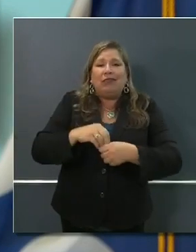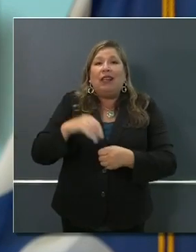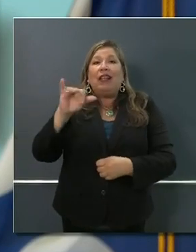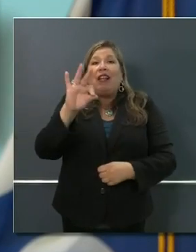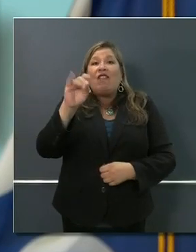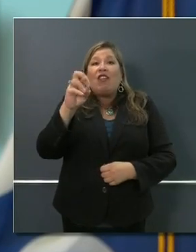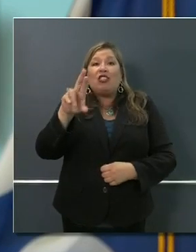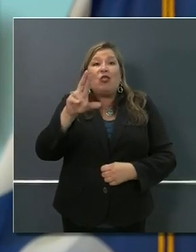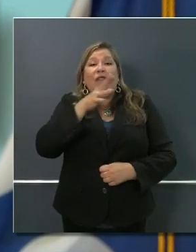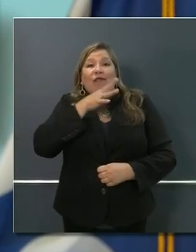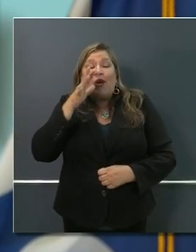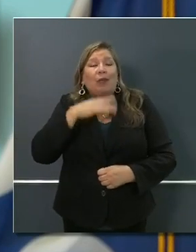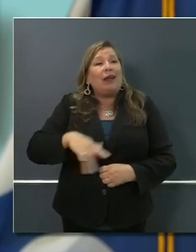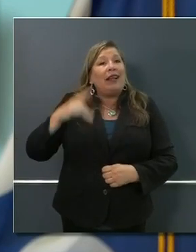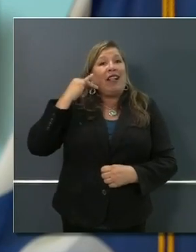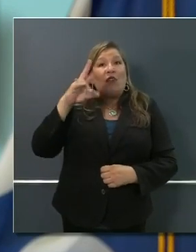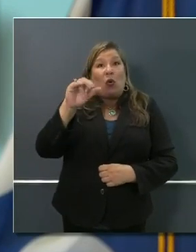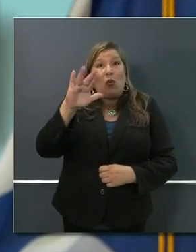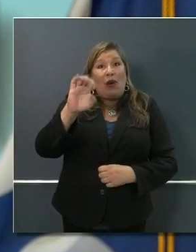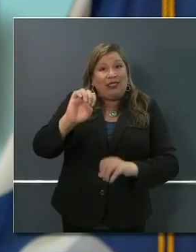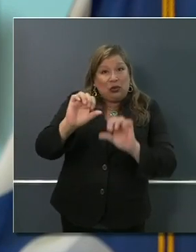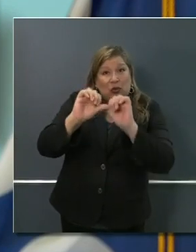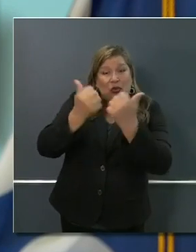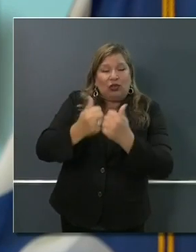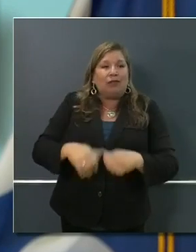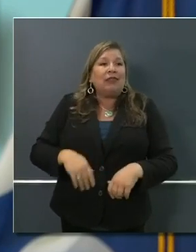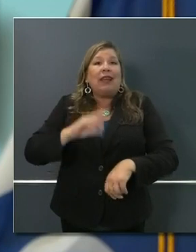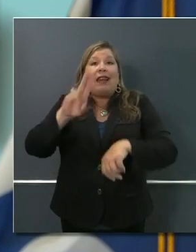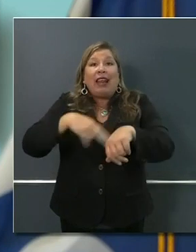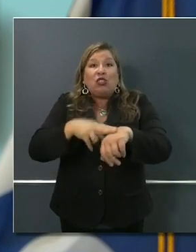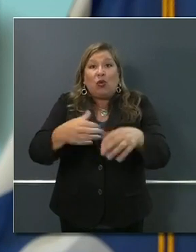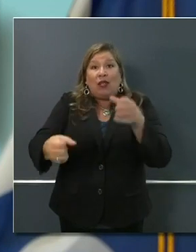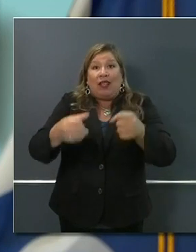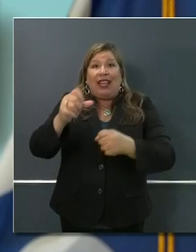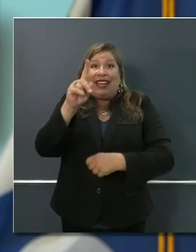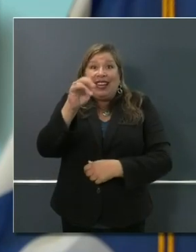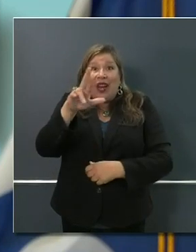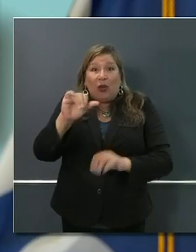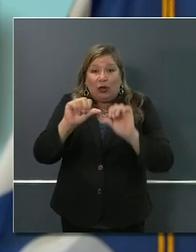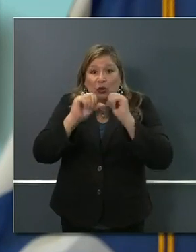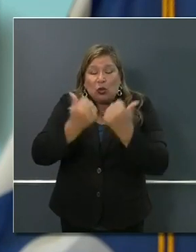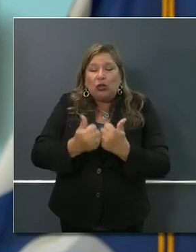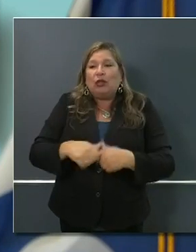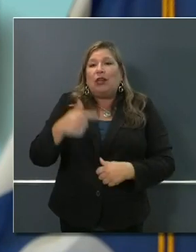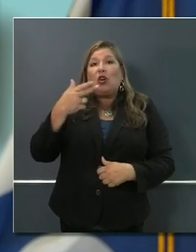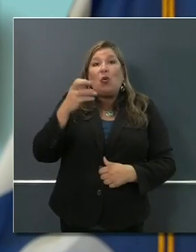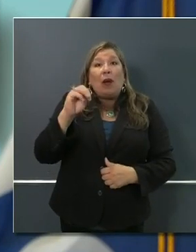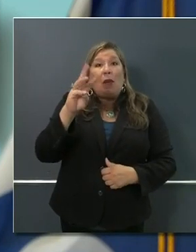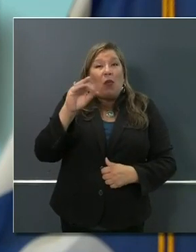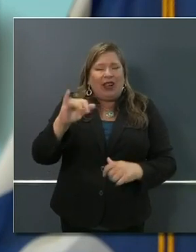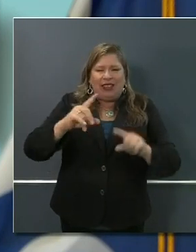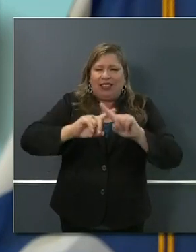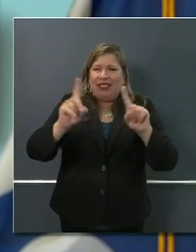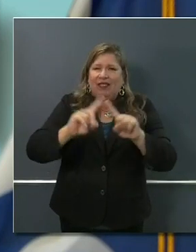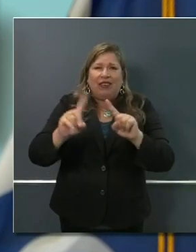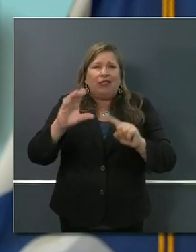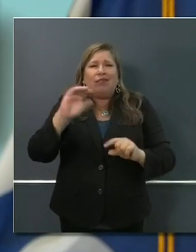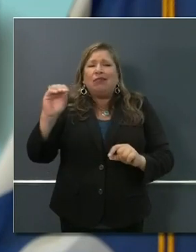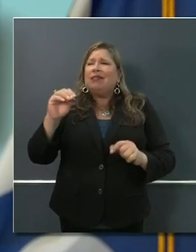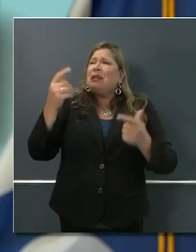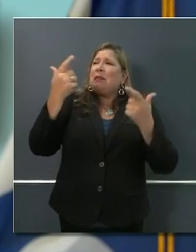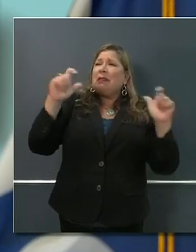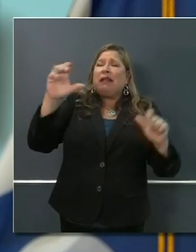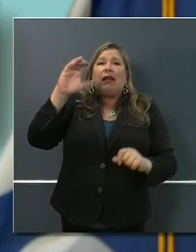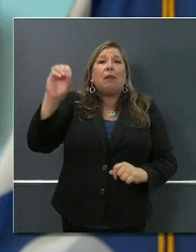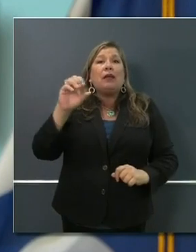Association, the National Dairy Association, and bringing Grimway and others, Sunkist and the Citrus